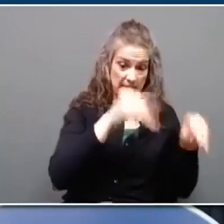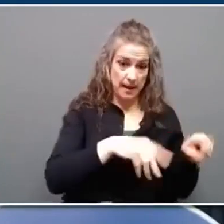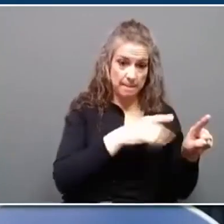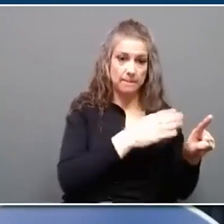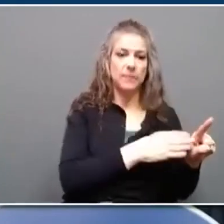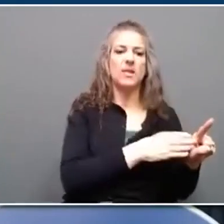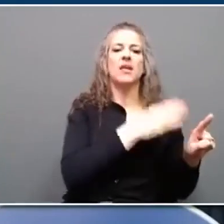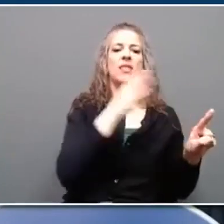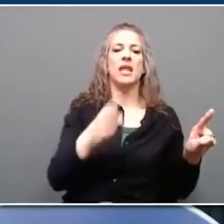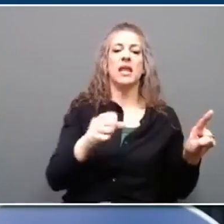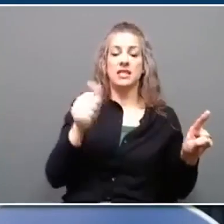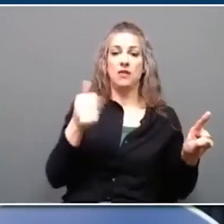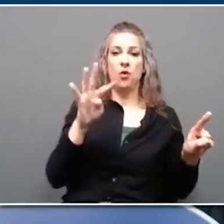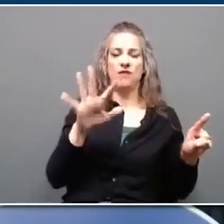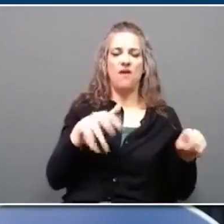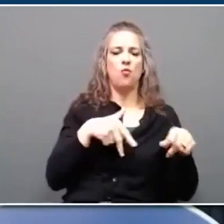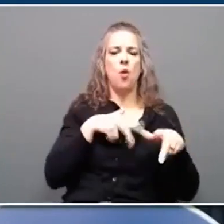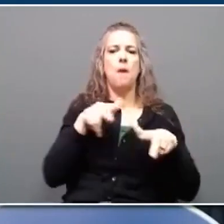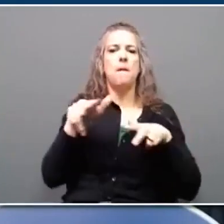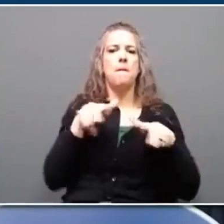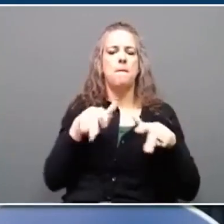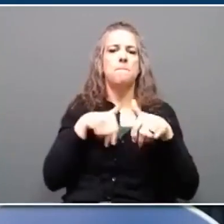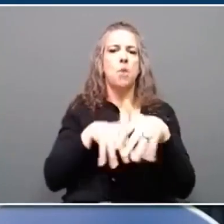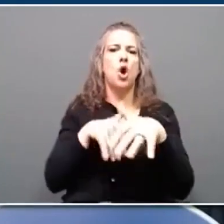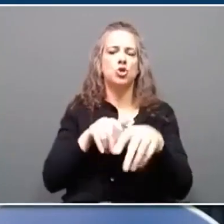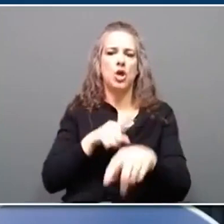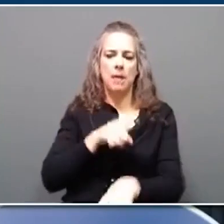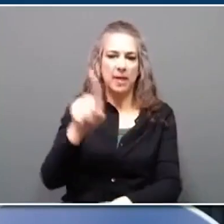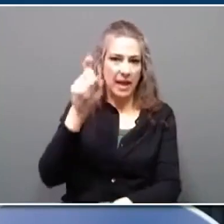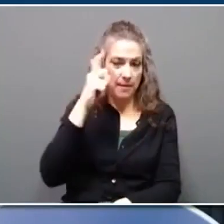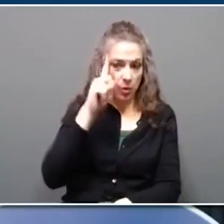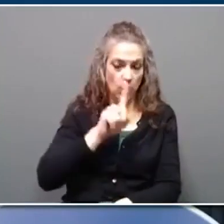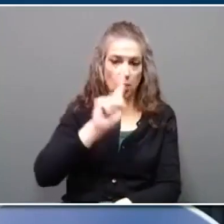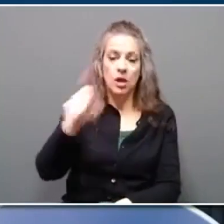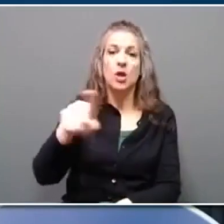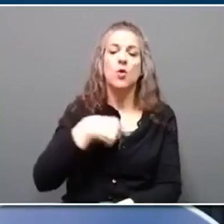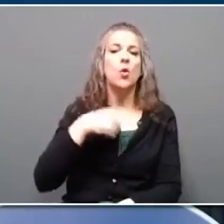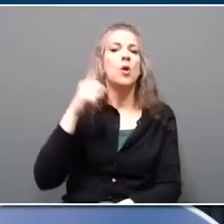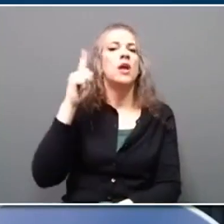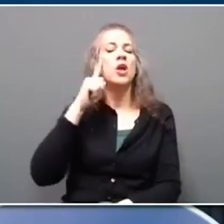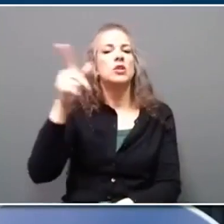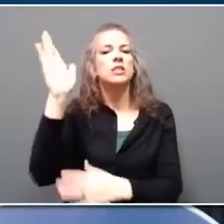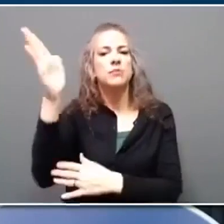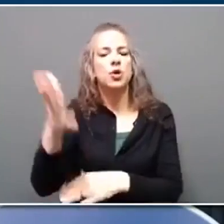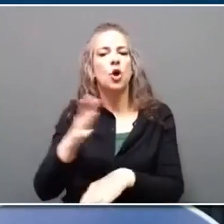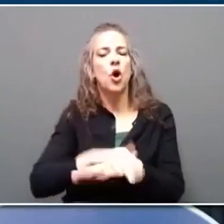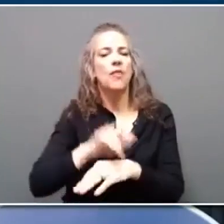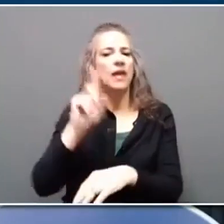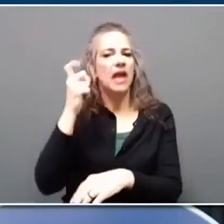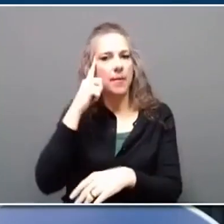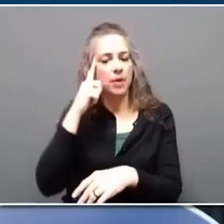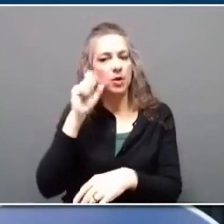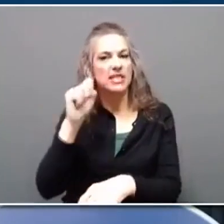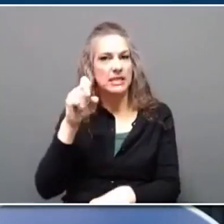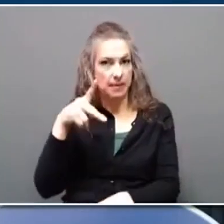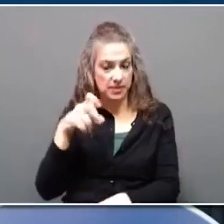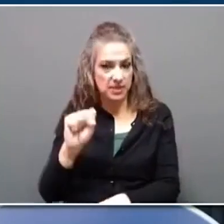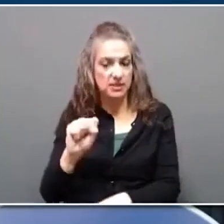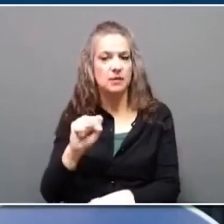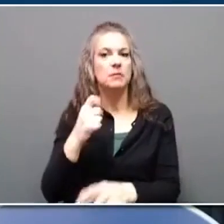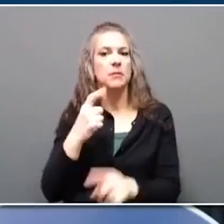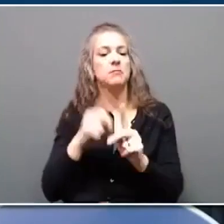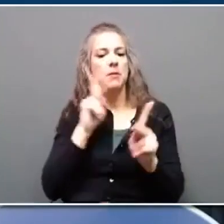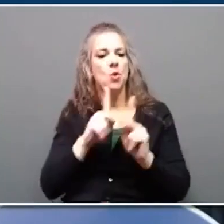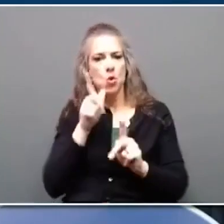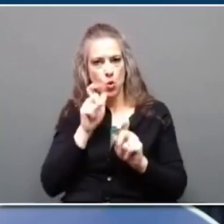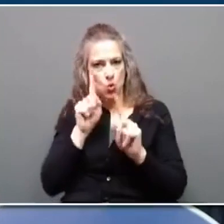start the march up Capitol Avenue. And at noon, we'll hear from inspiring speakers on the Capitol steps, including some individuals who attended